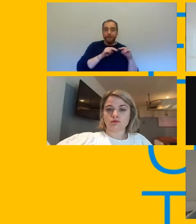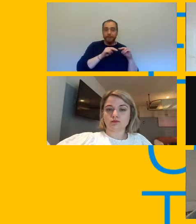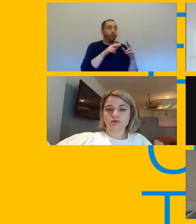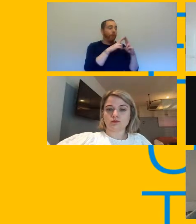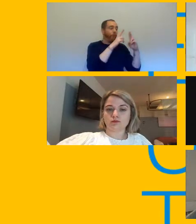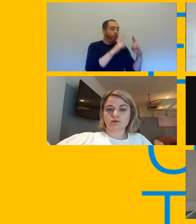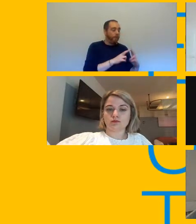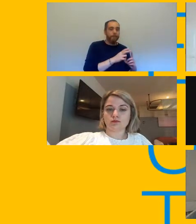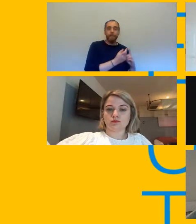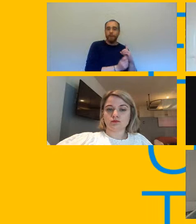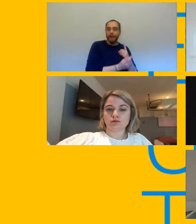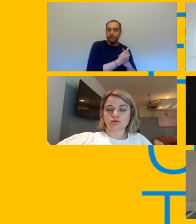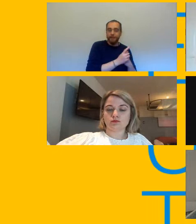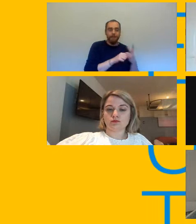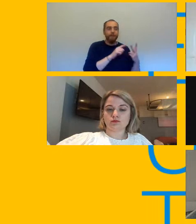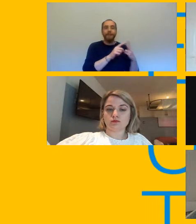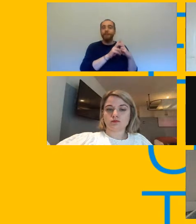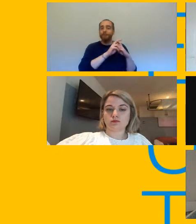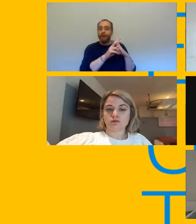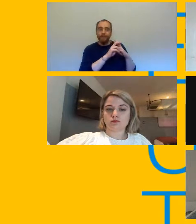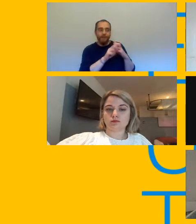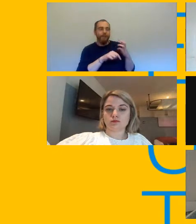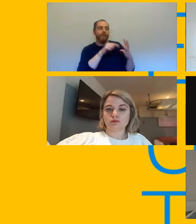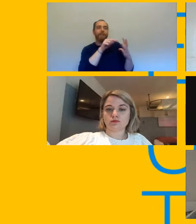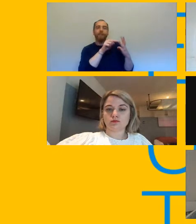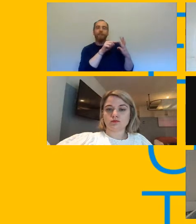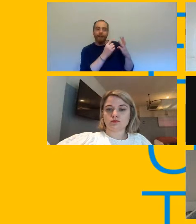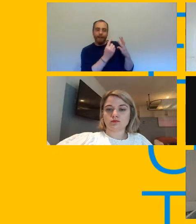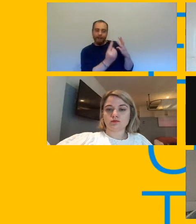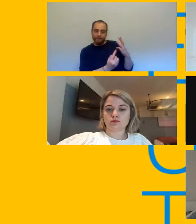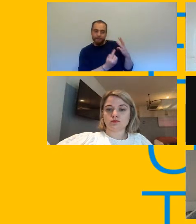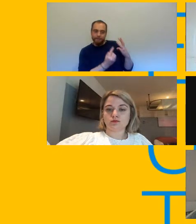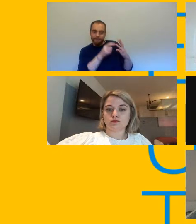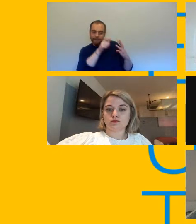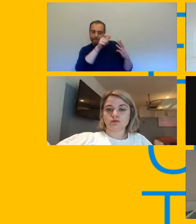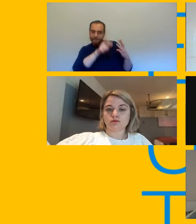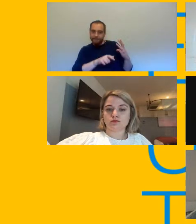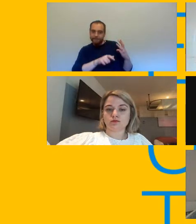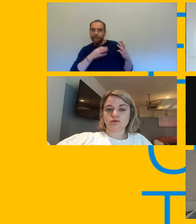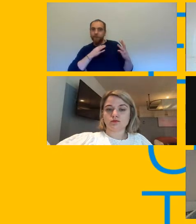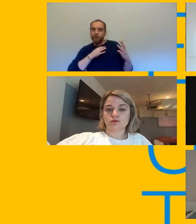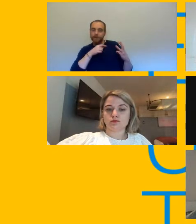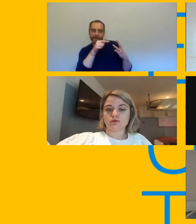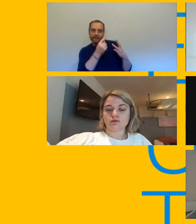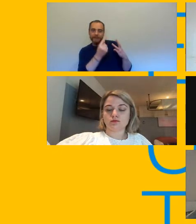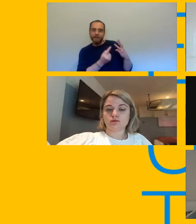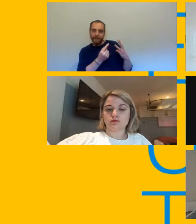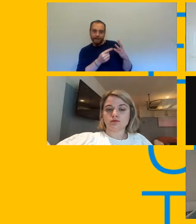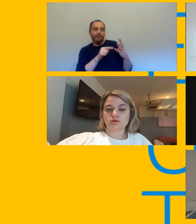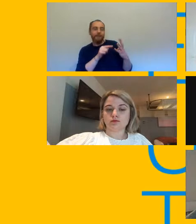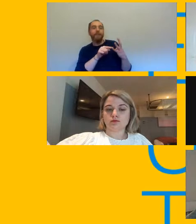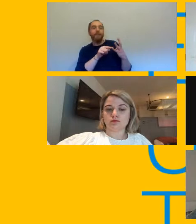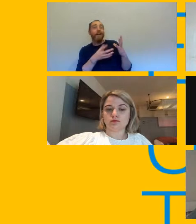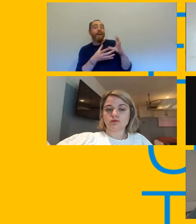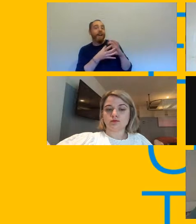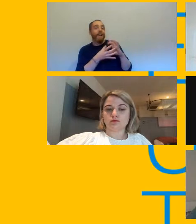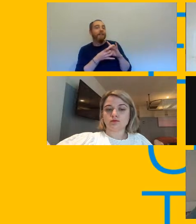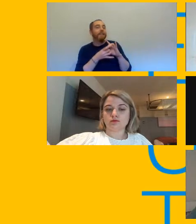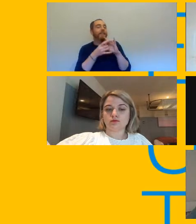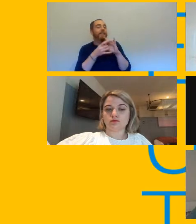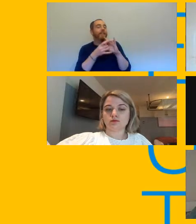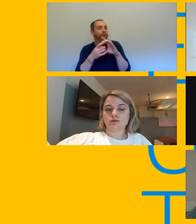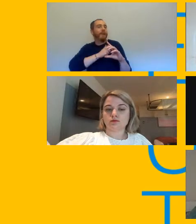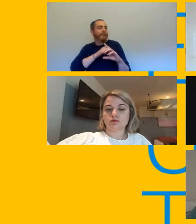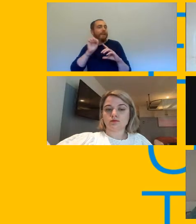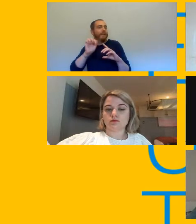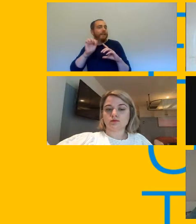and it will impact upon your own stress levels and anxiety as well and this all has to be managed by the employer and captured within risk